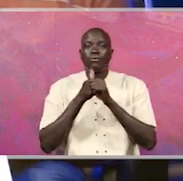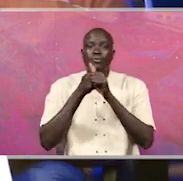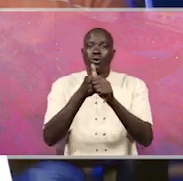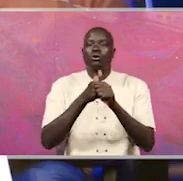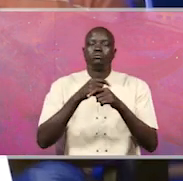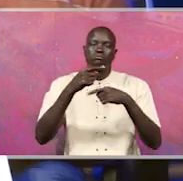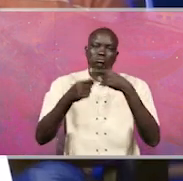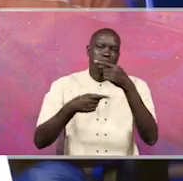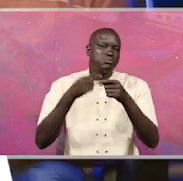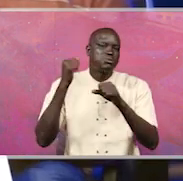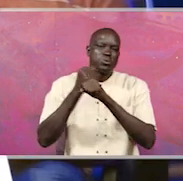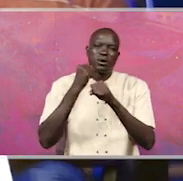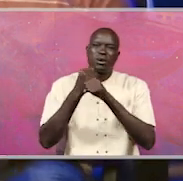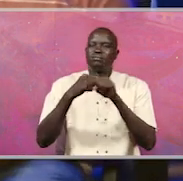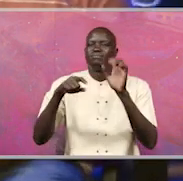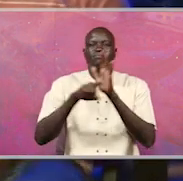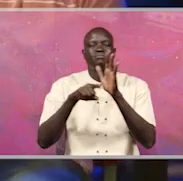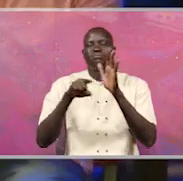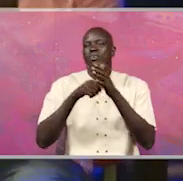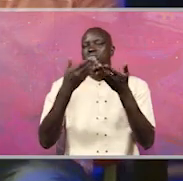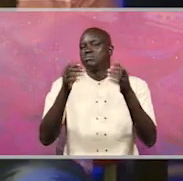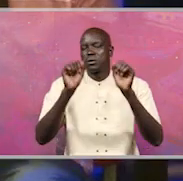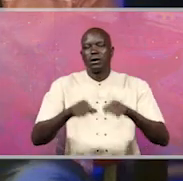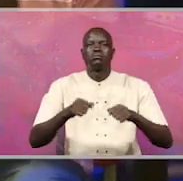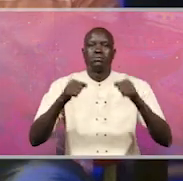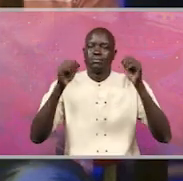we will continue not to perform to the expectations of Ugandans.